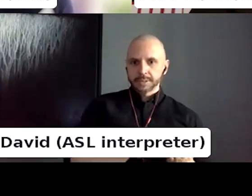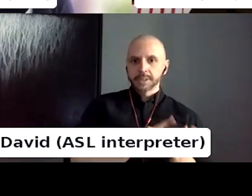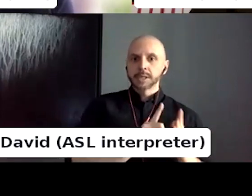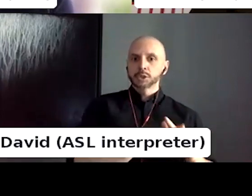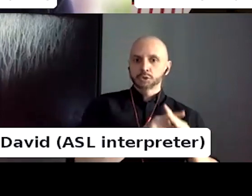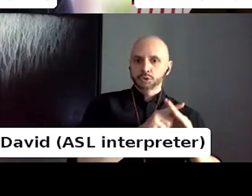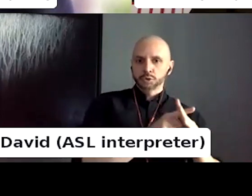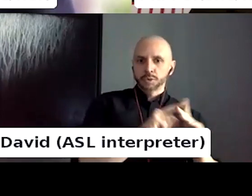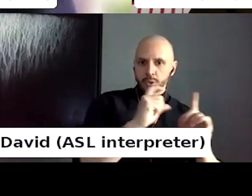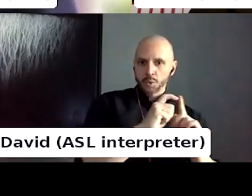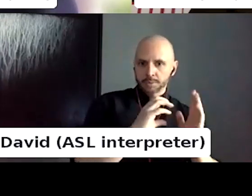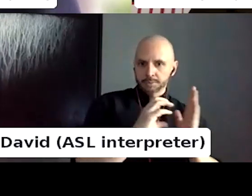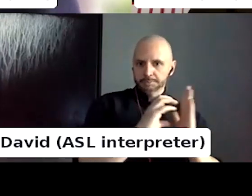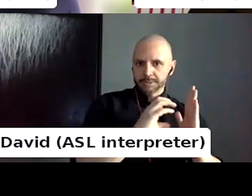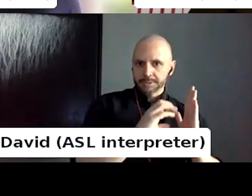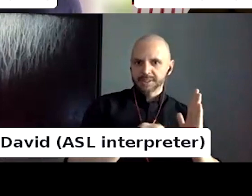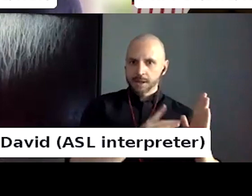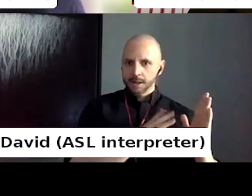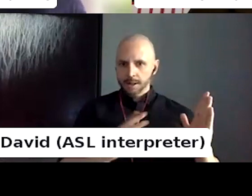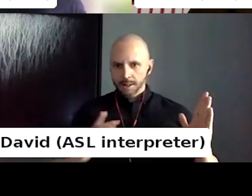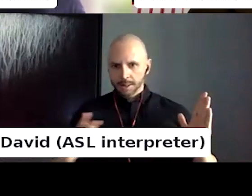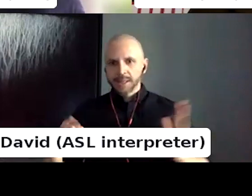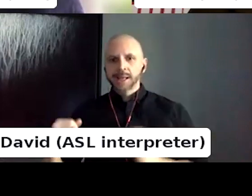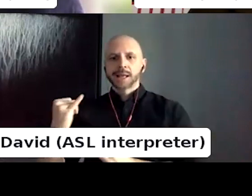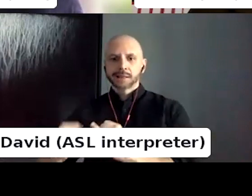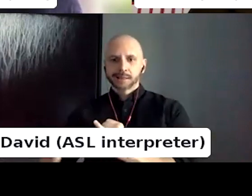okay, the art book is a place where